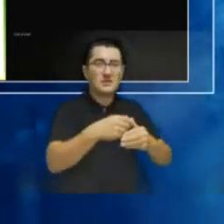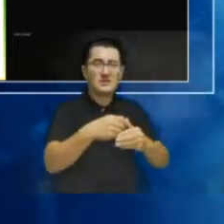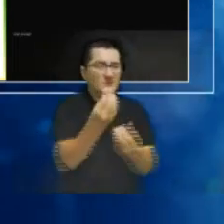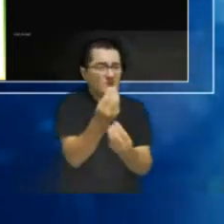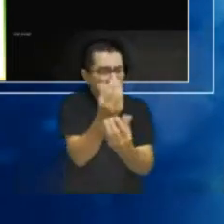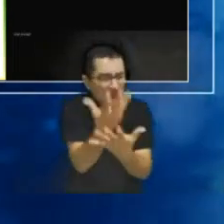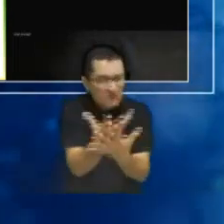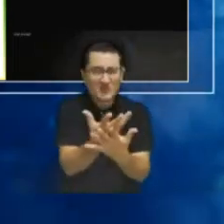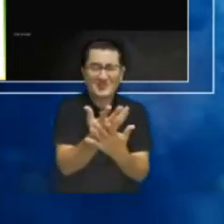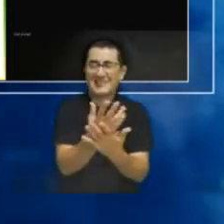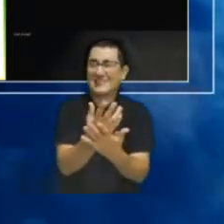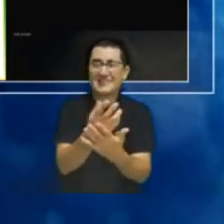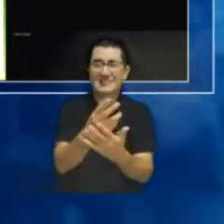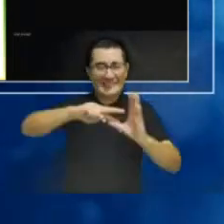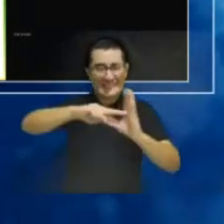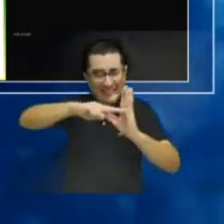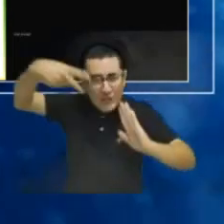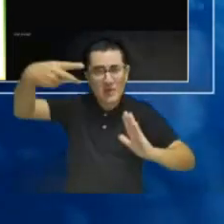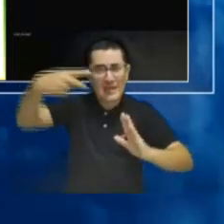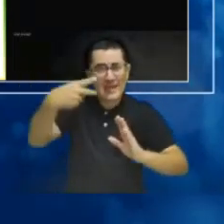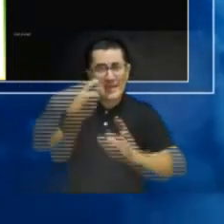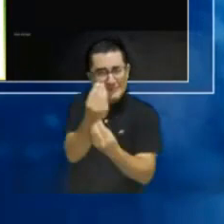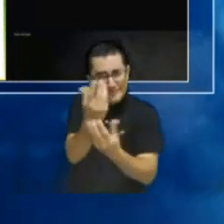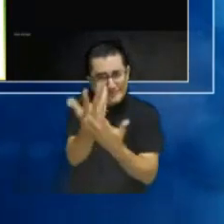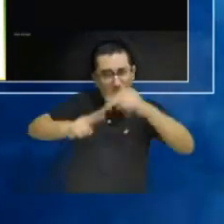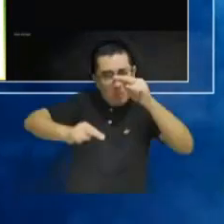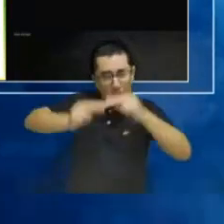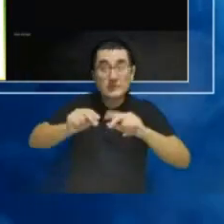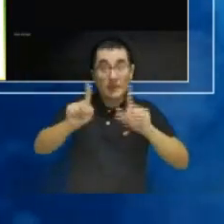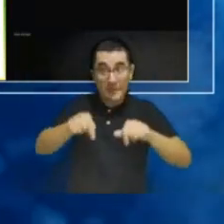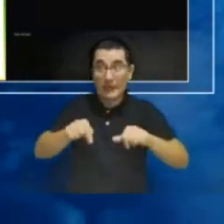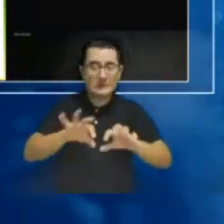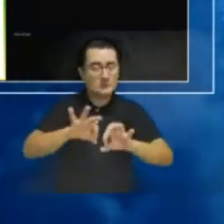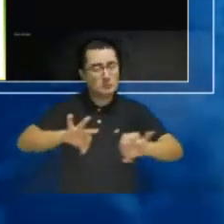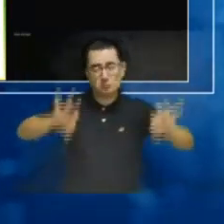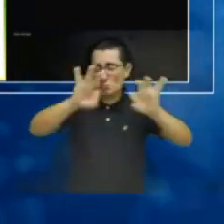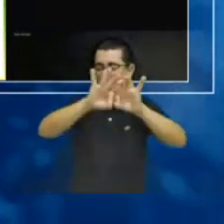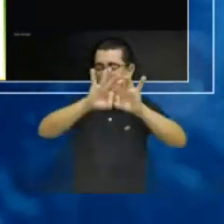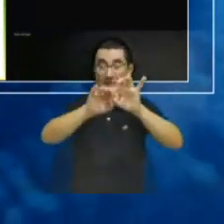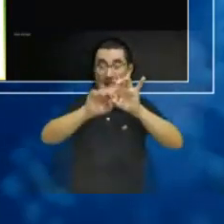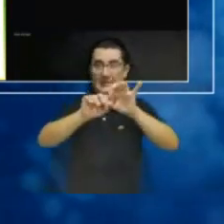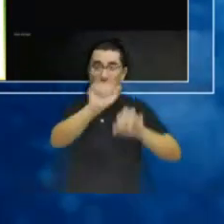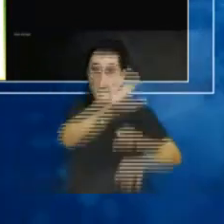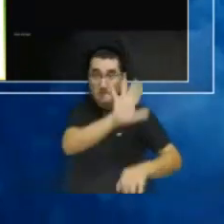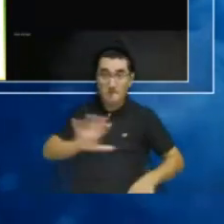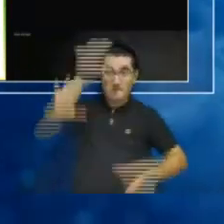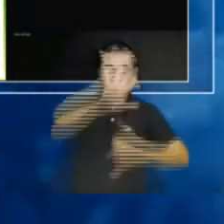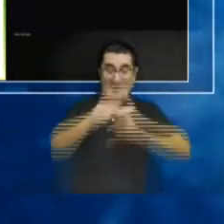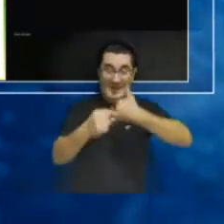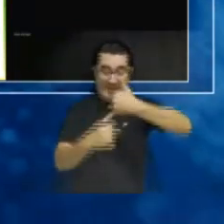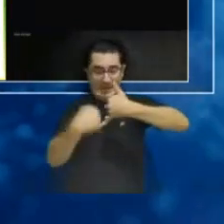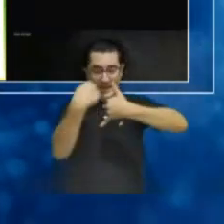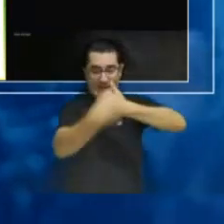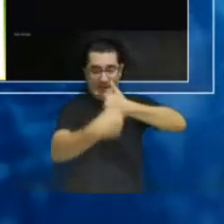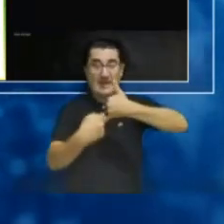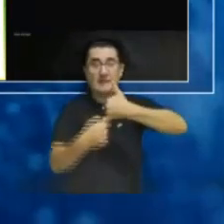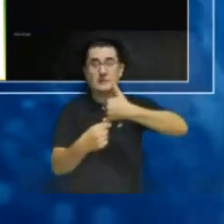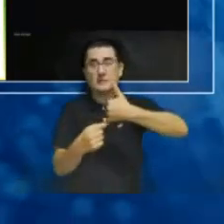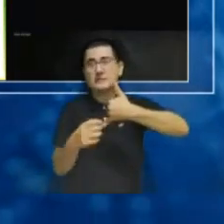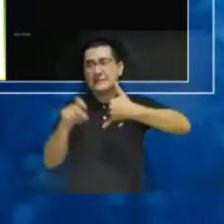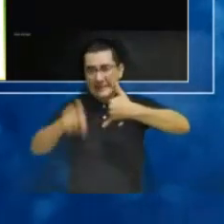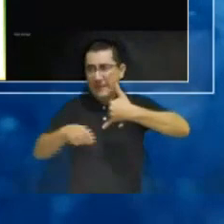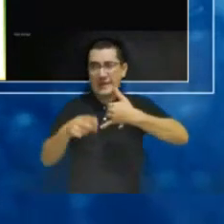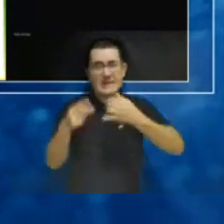the deployment infrastructure, also regional allocation. We also need to find ways of